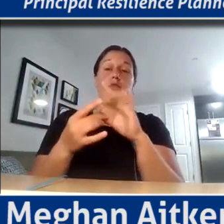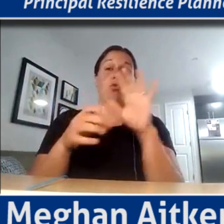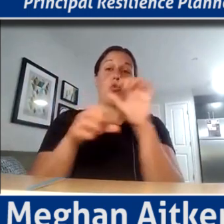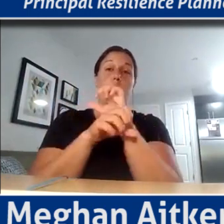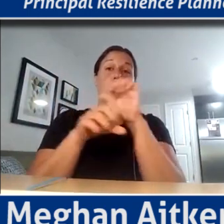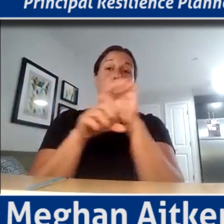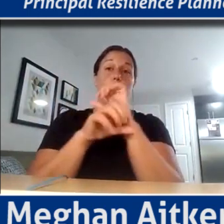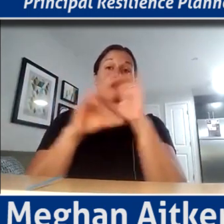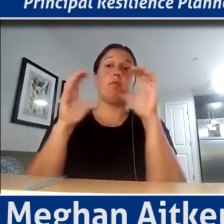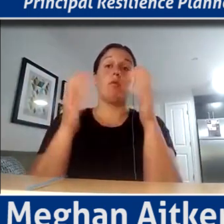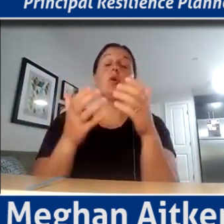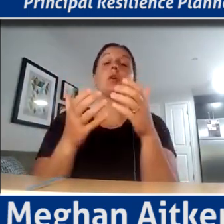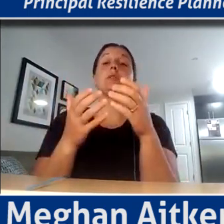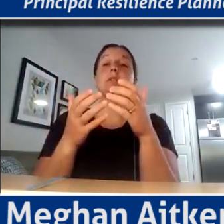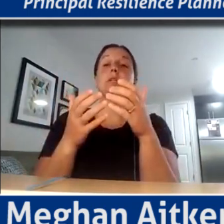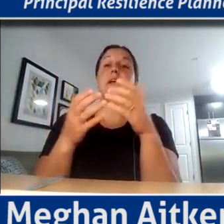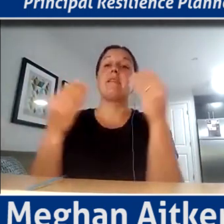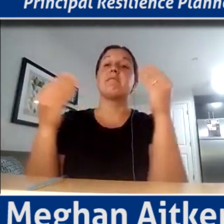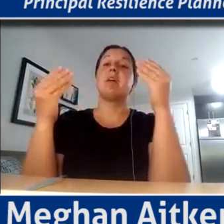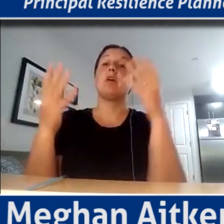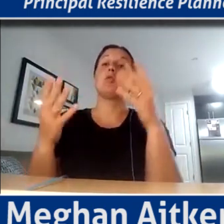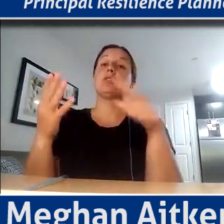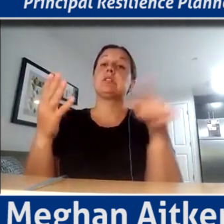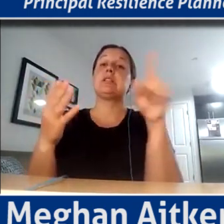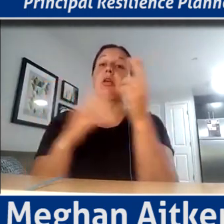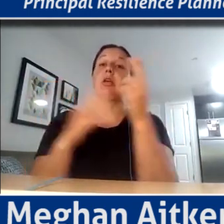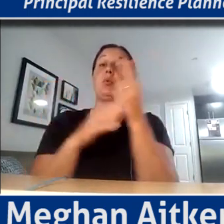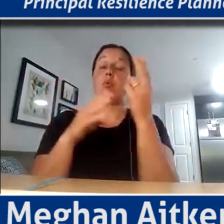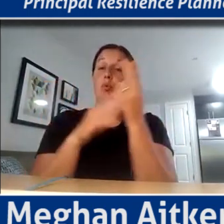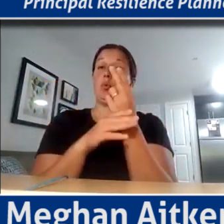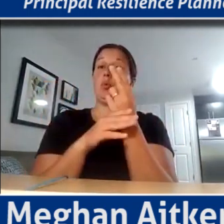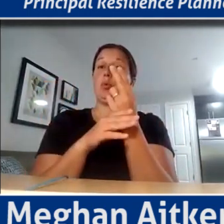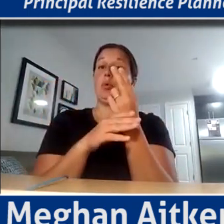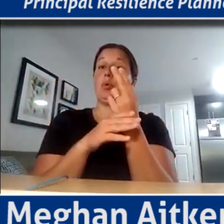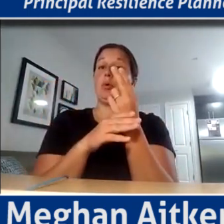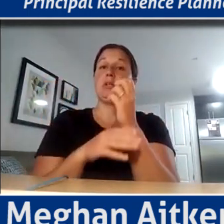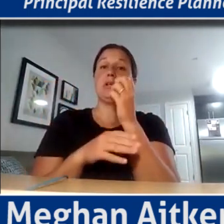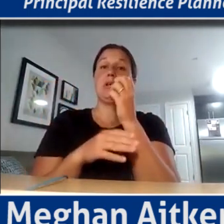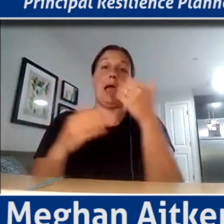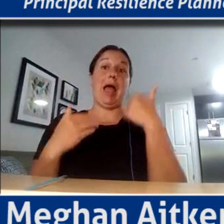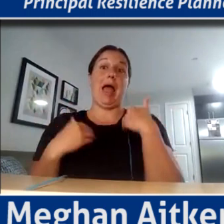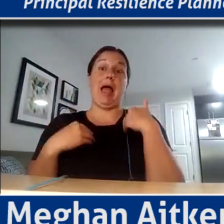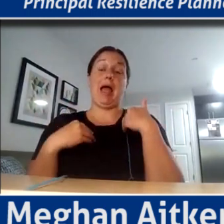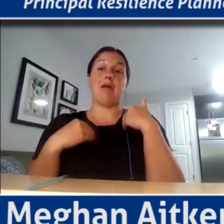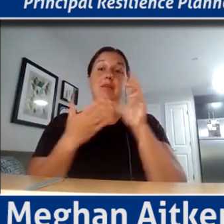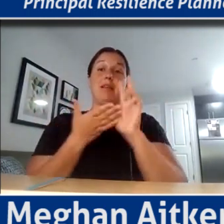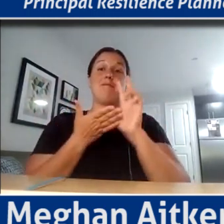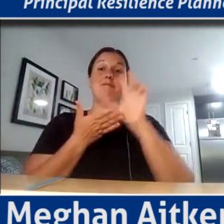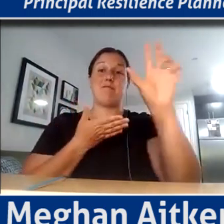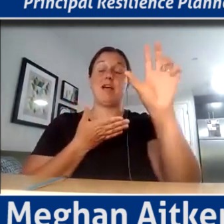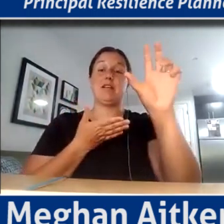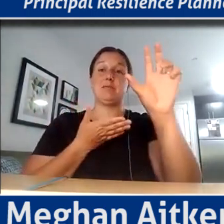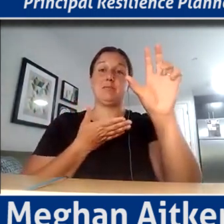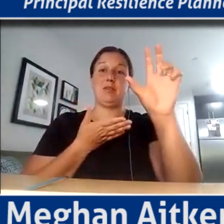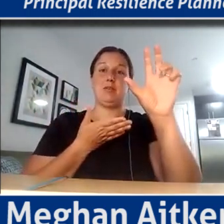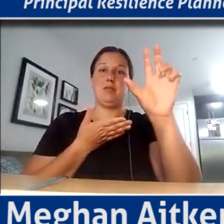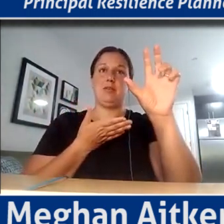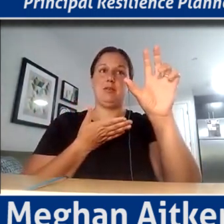the vendors that they use have an investment in all the way to the society.